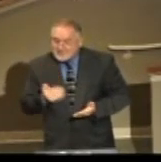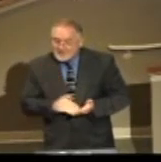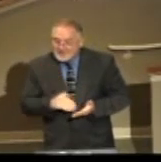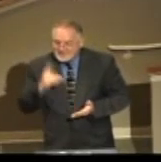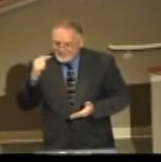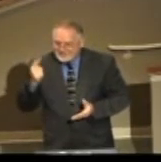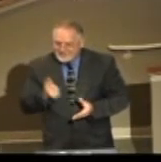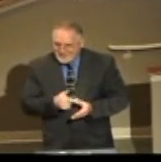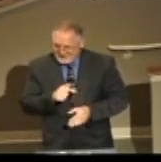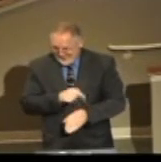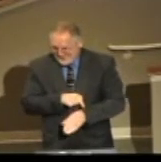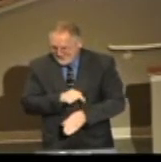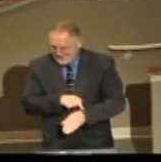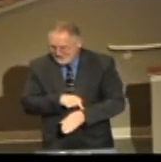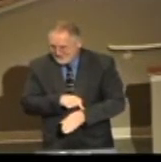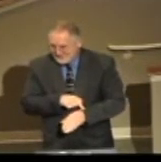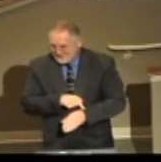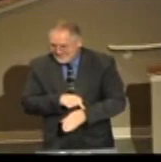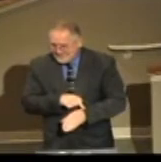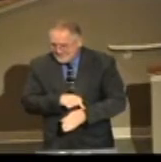for the first time.